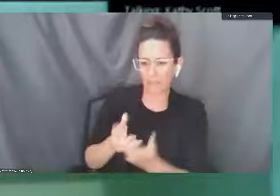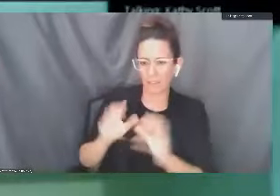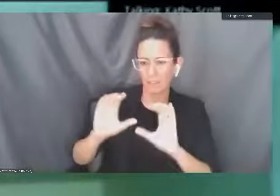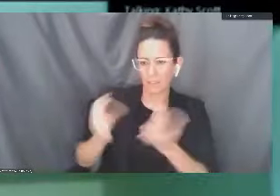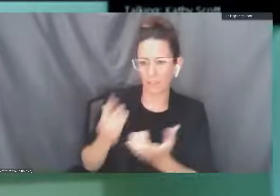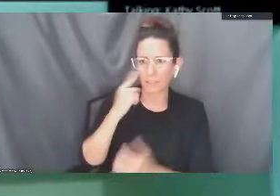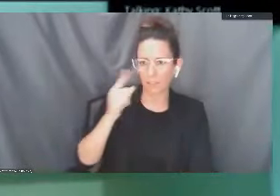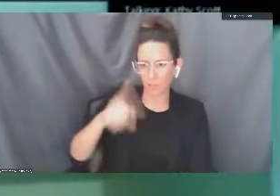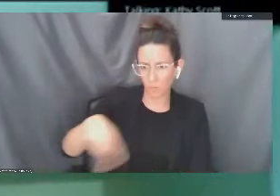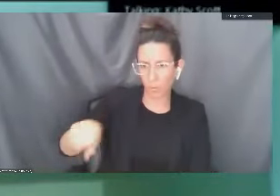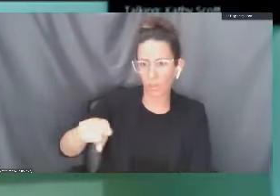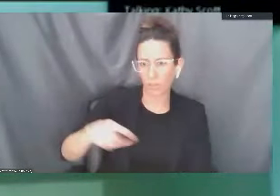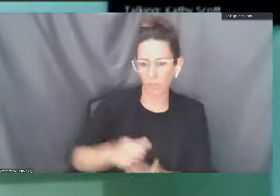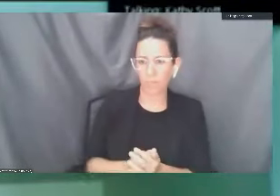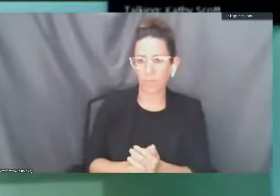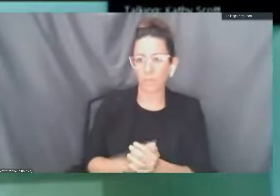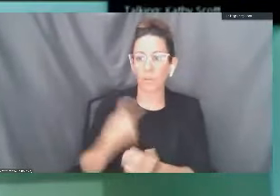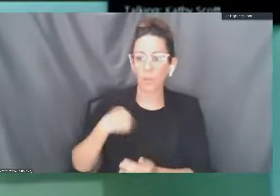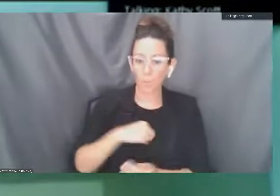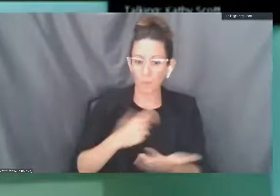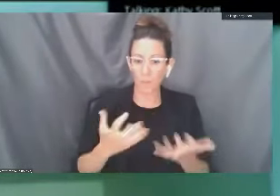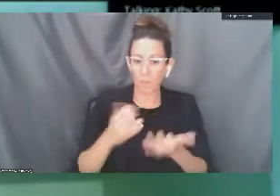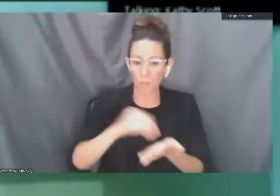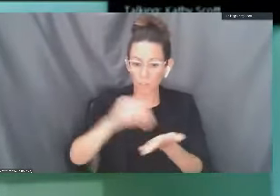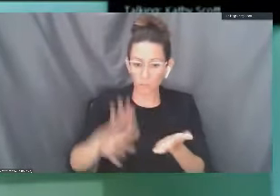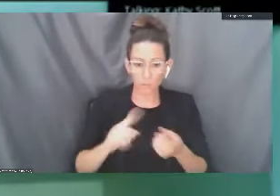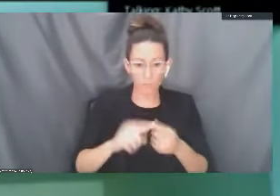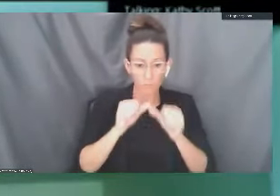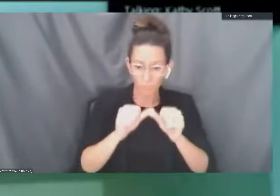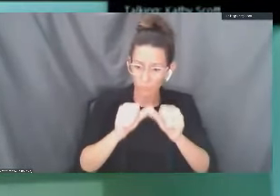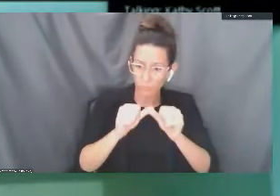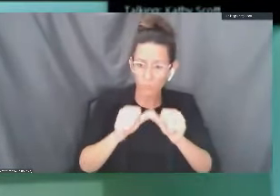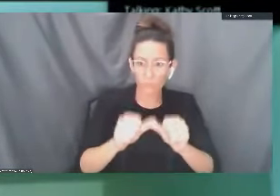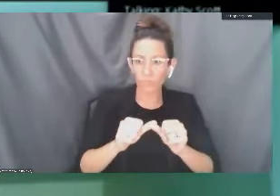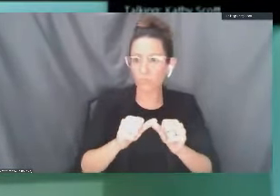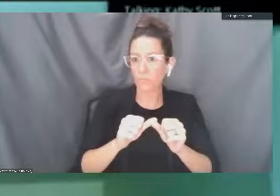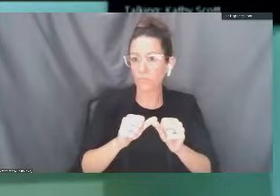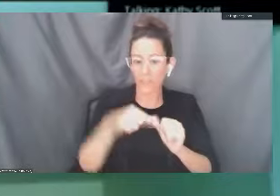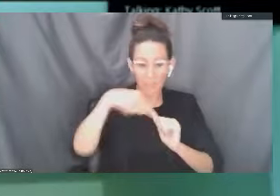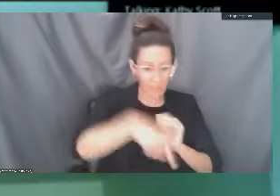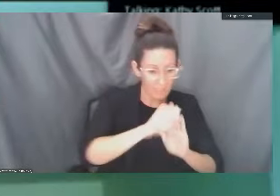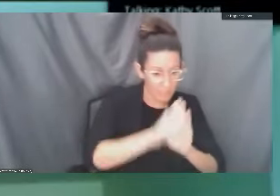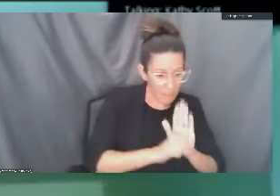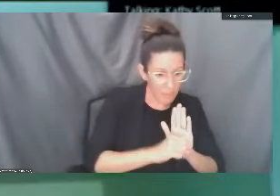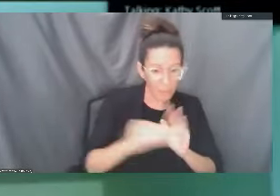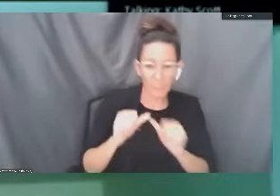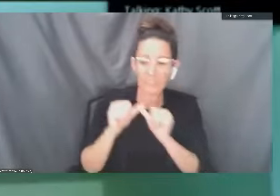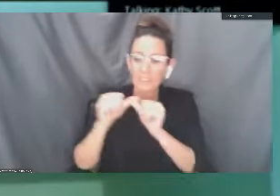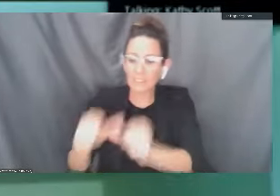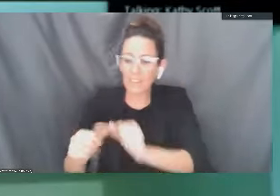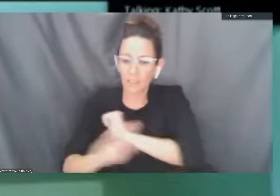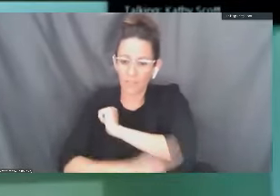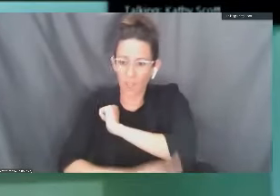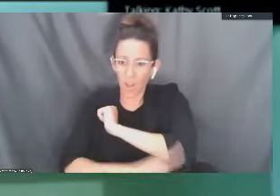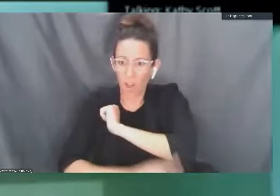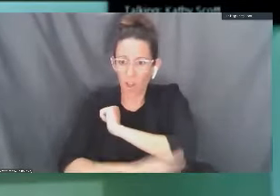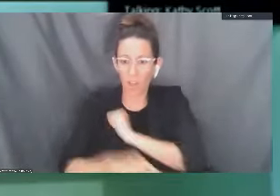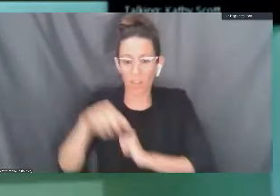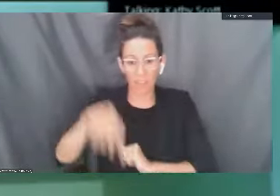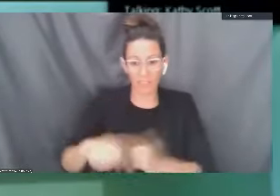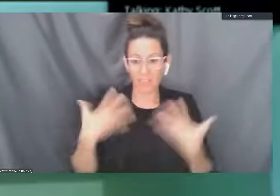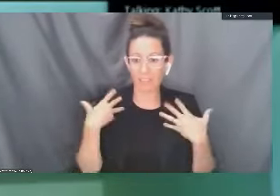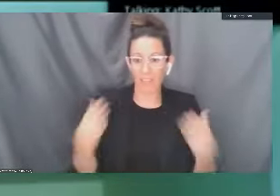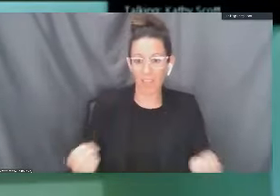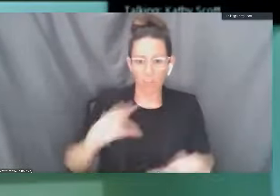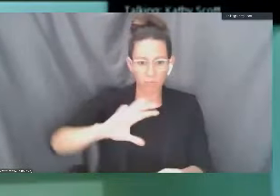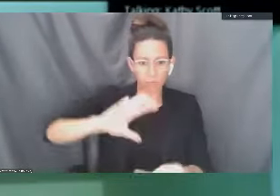again what President Bynum said. We absolutely want our students to keep going with their studies this semester and fall. This health situation will not go